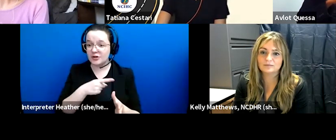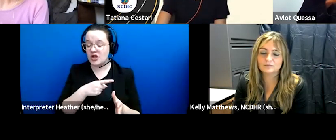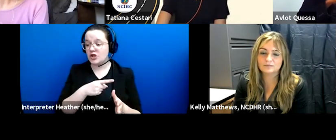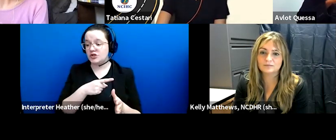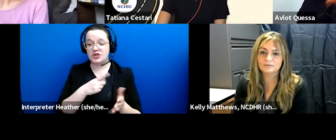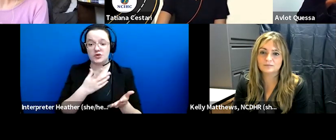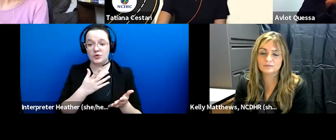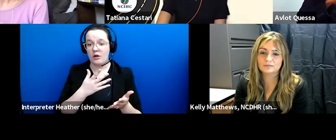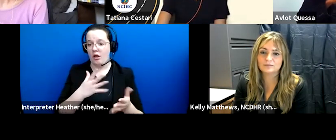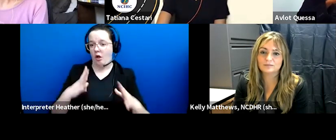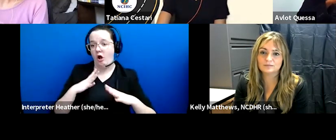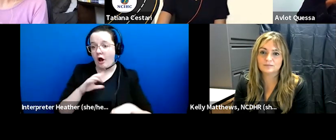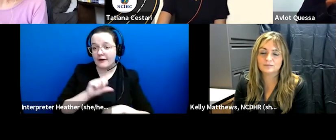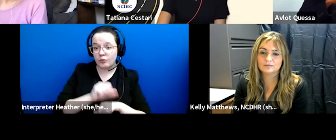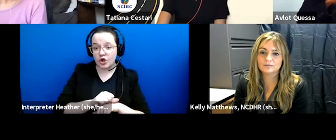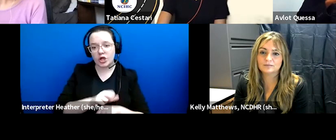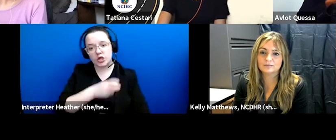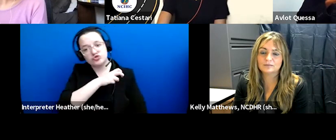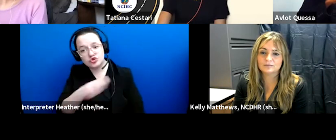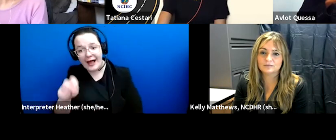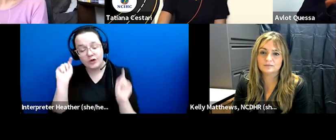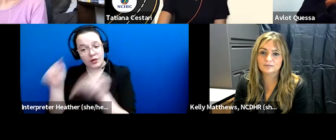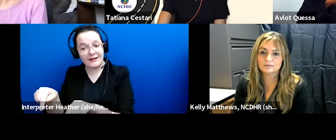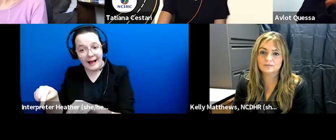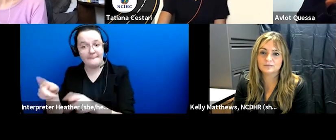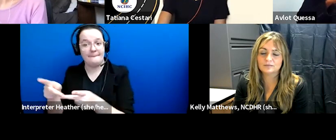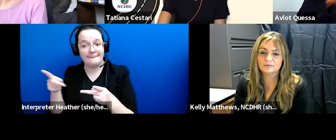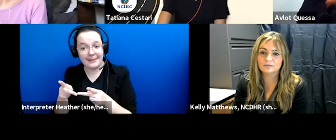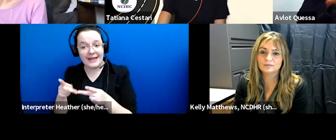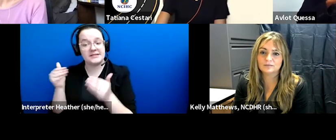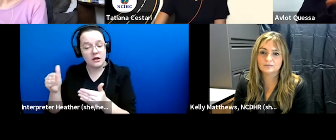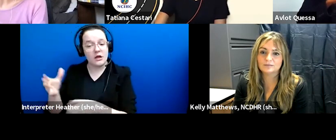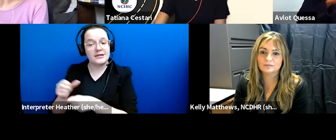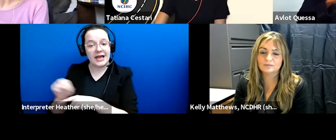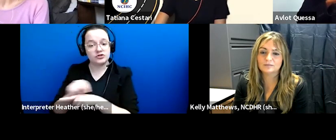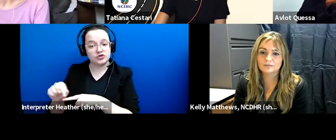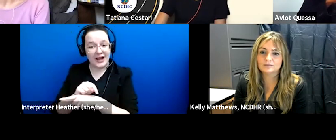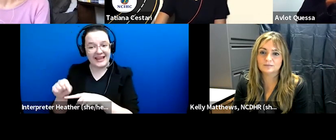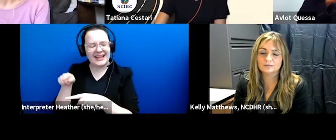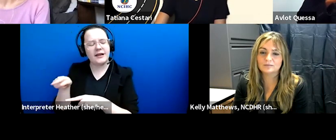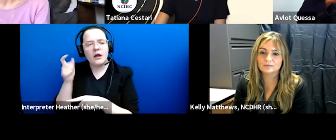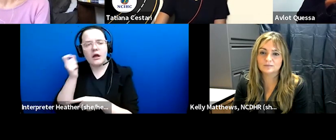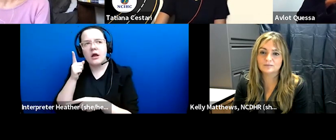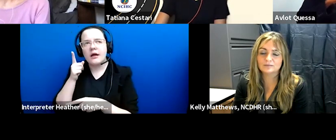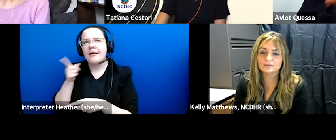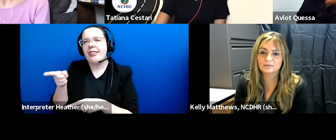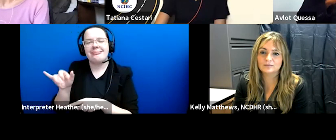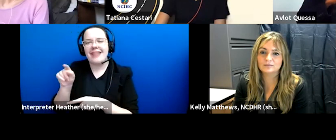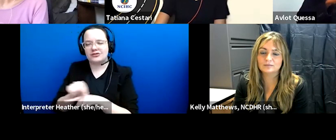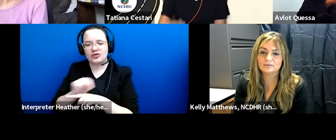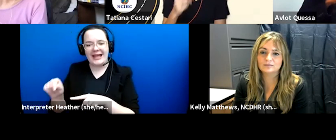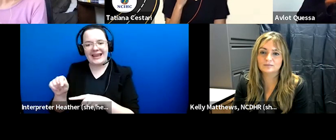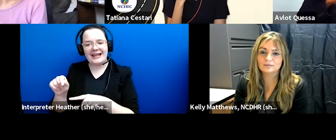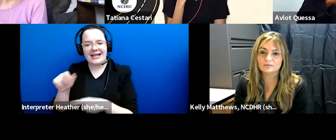amounts of time off from work to travel to a place to get training that's not going to result necessarily in a